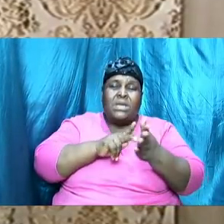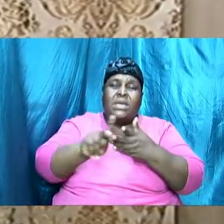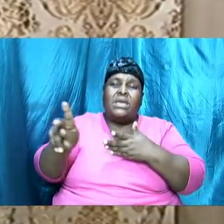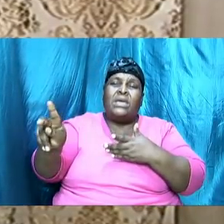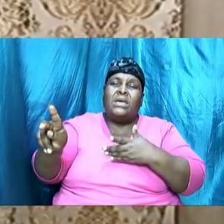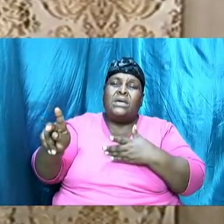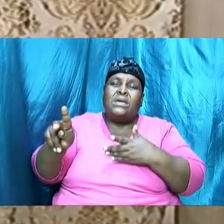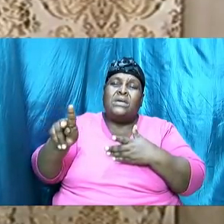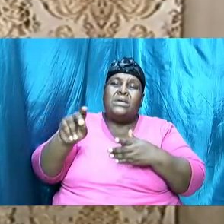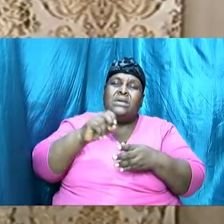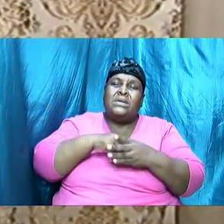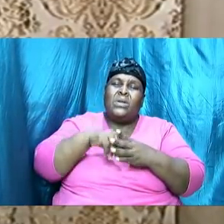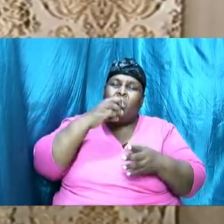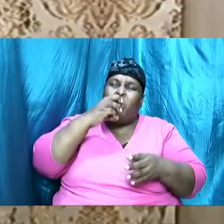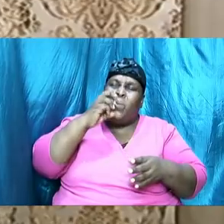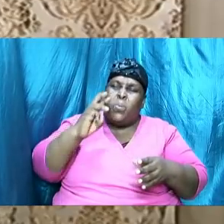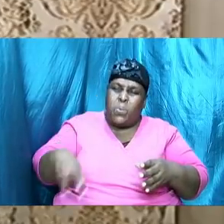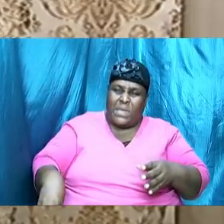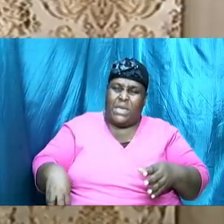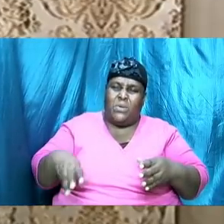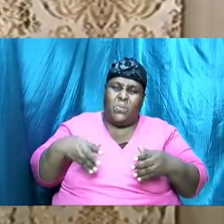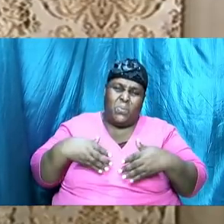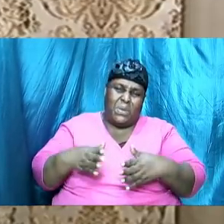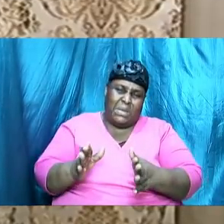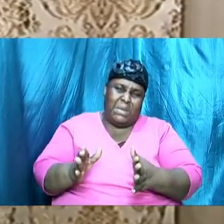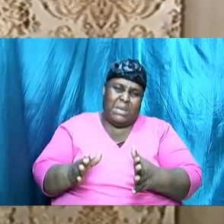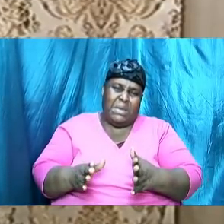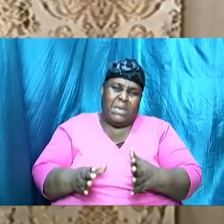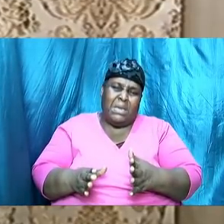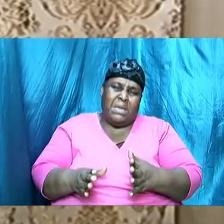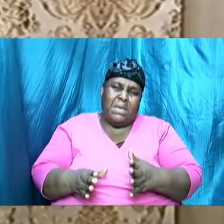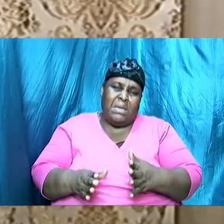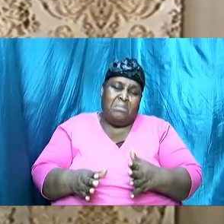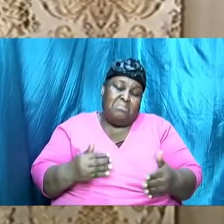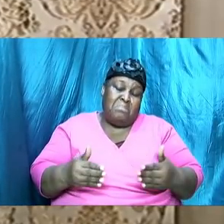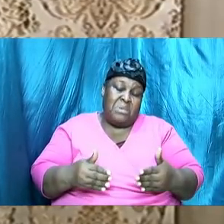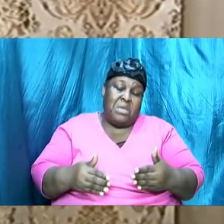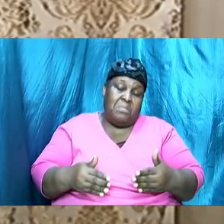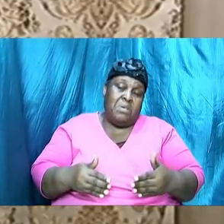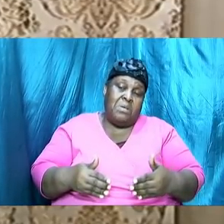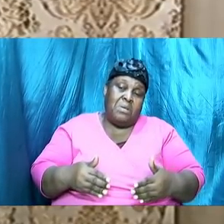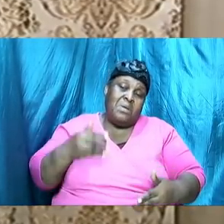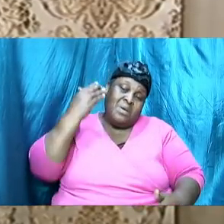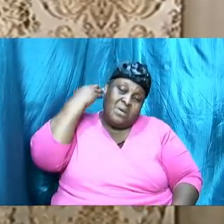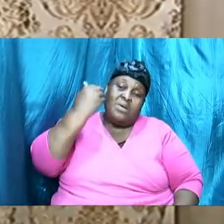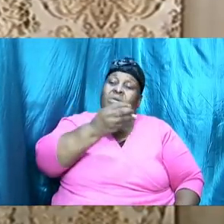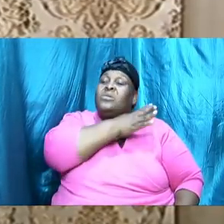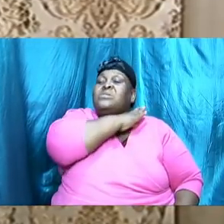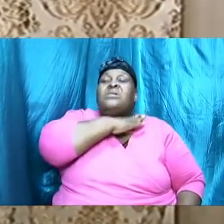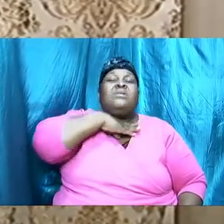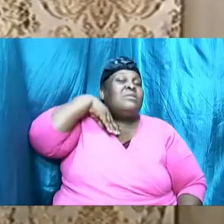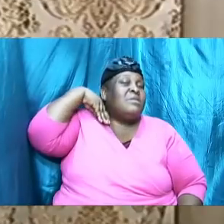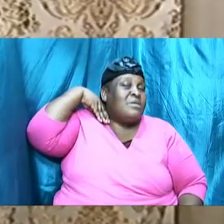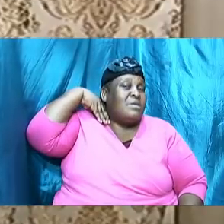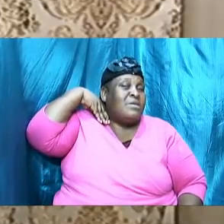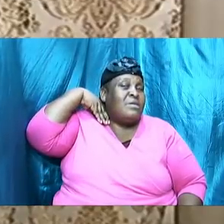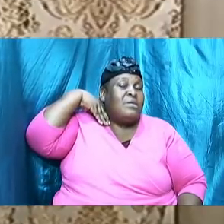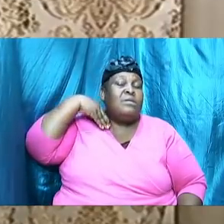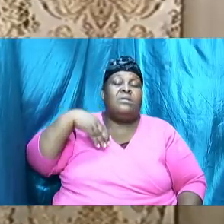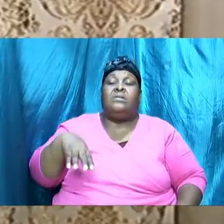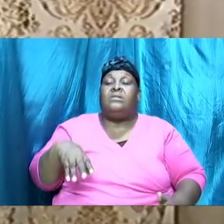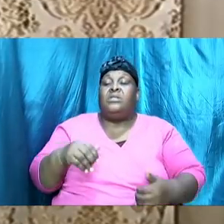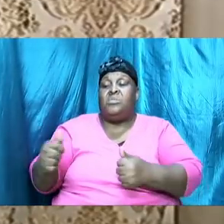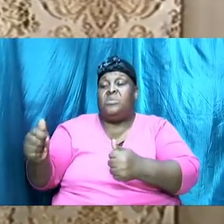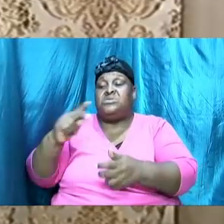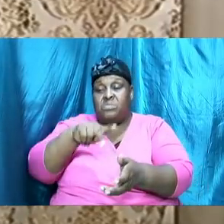gruesome manner I believe he might have been beheaded the apostle Peter was crucified on a cross like